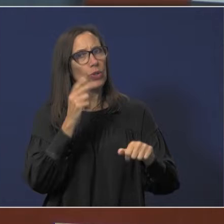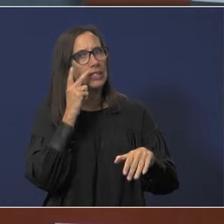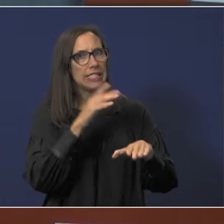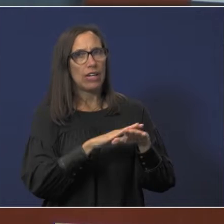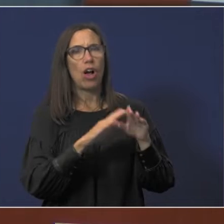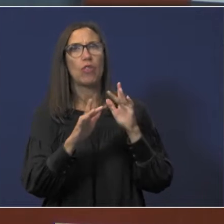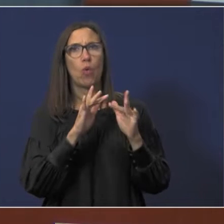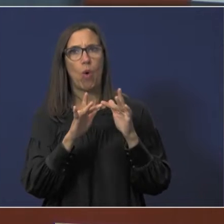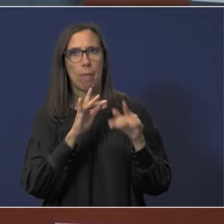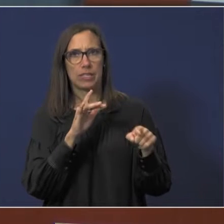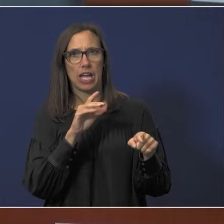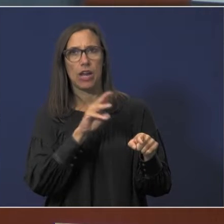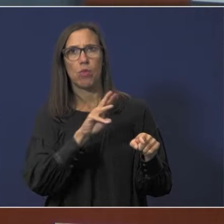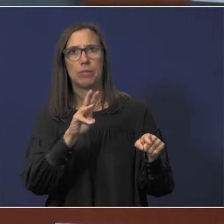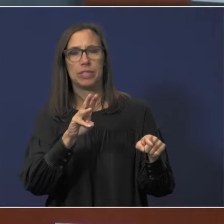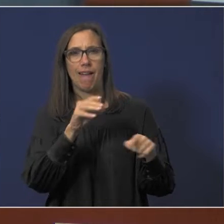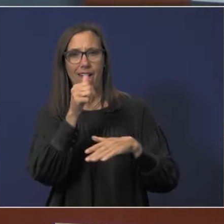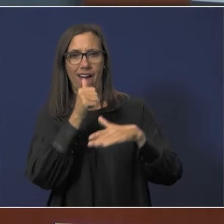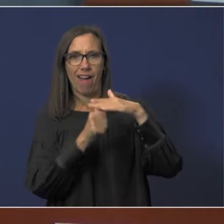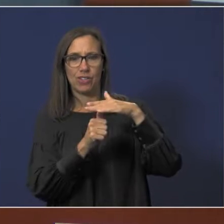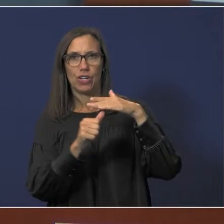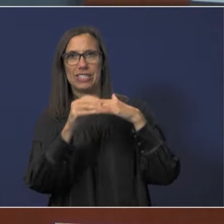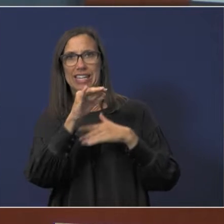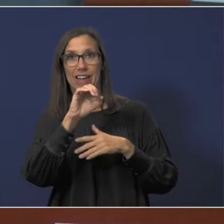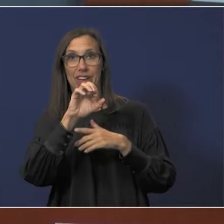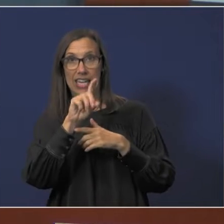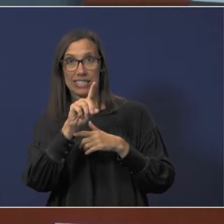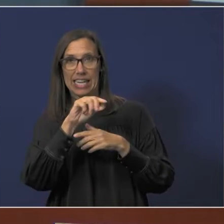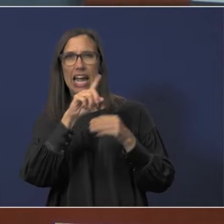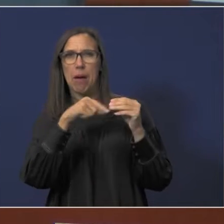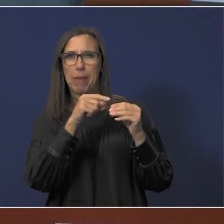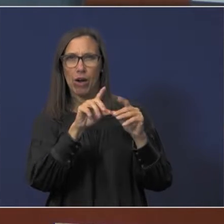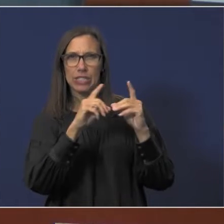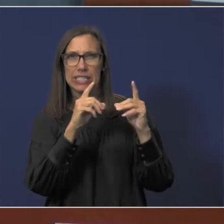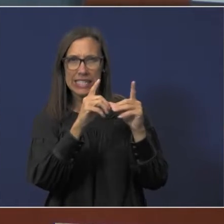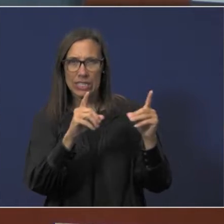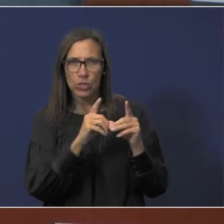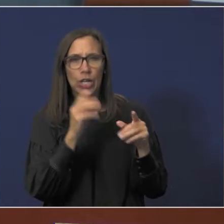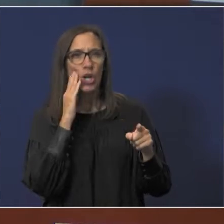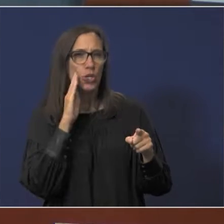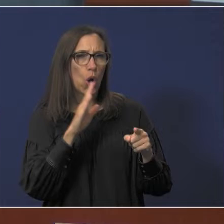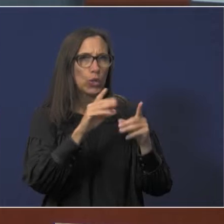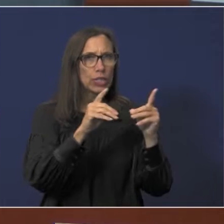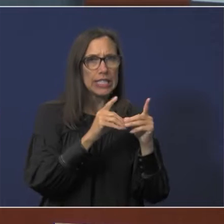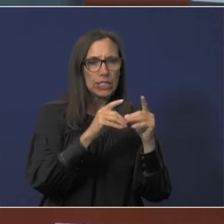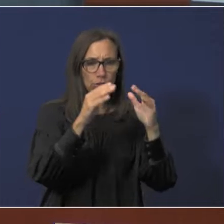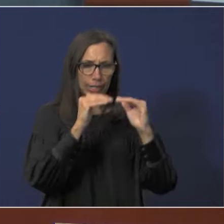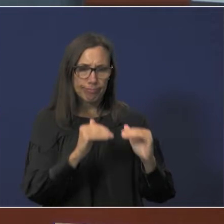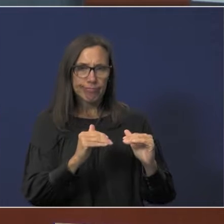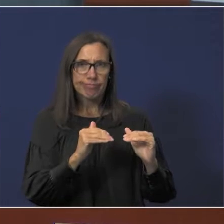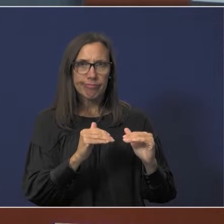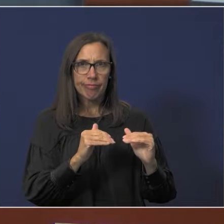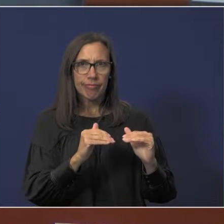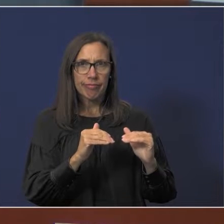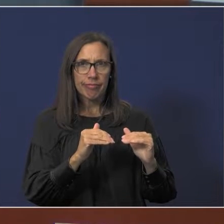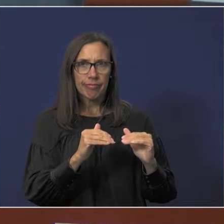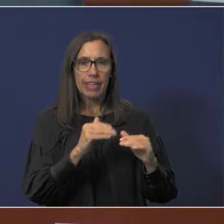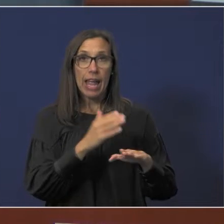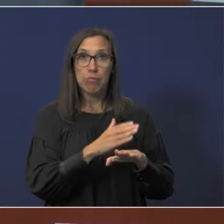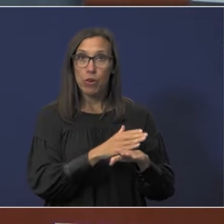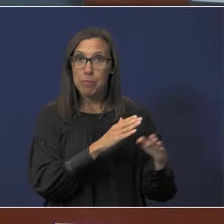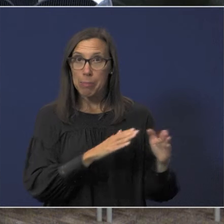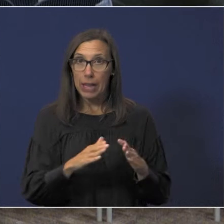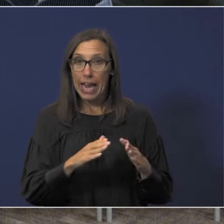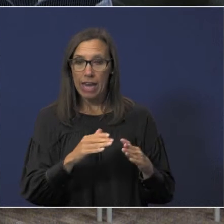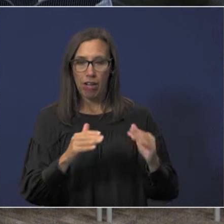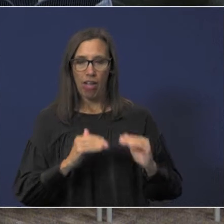under our district about CFISD, Know Your District Improvement Plan goals. And